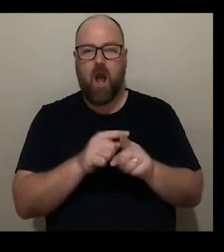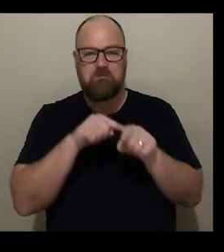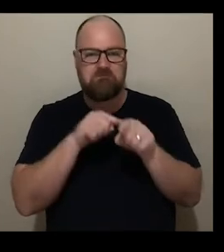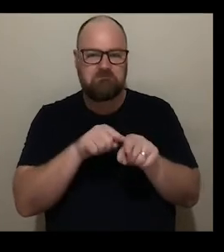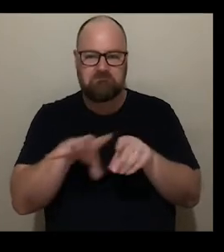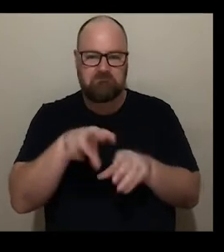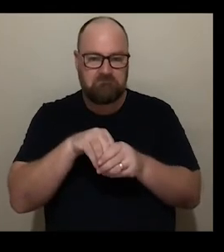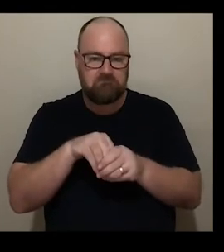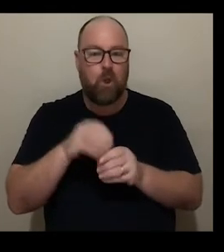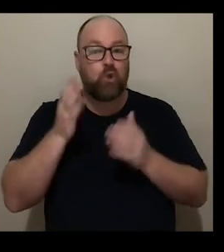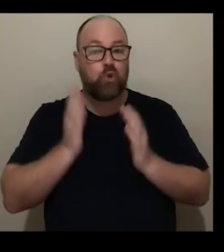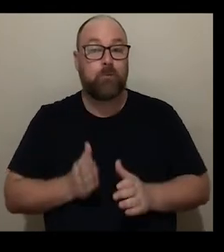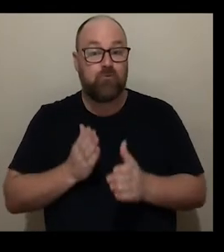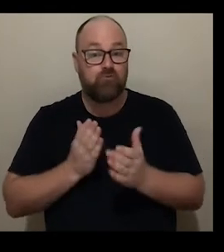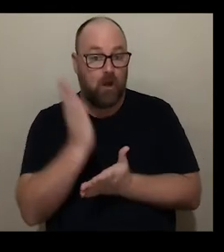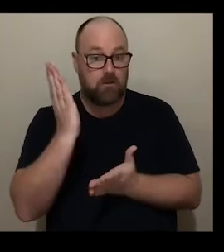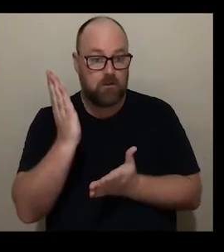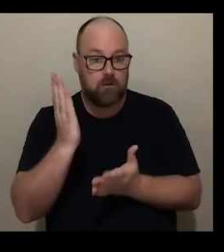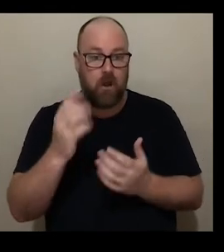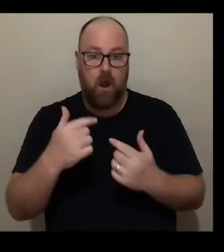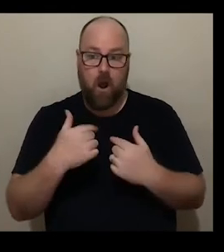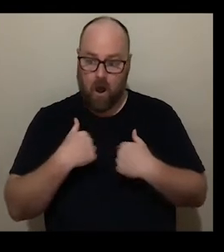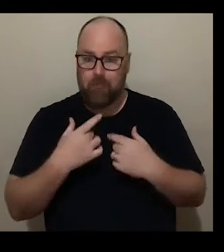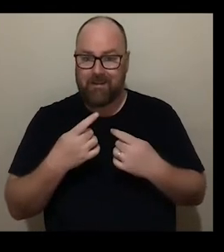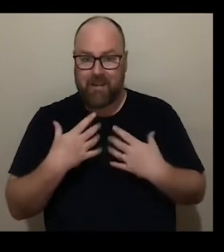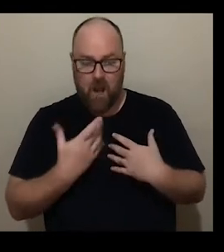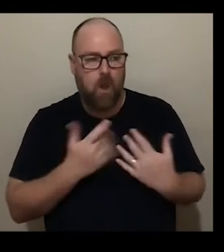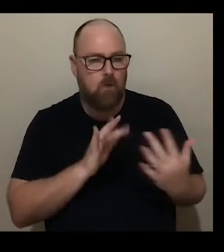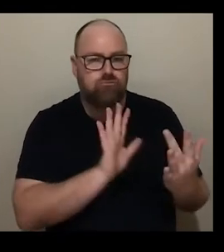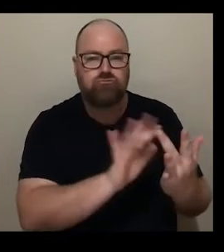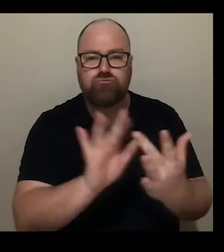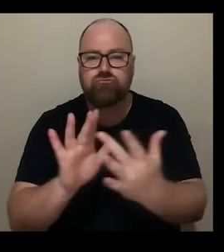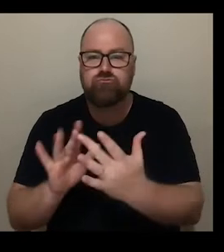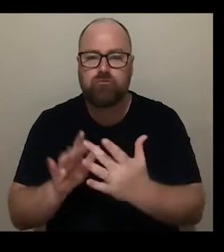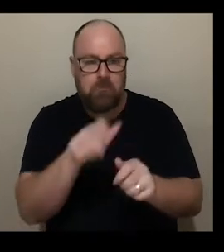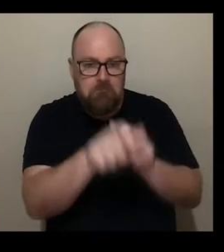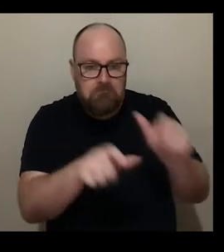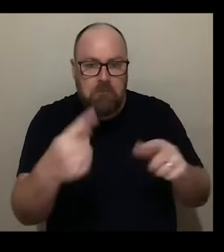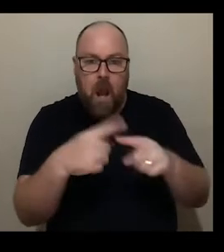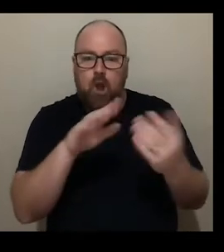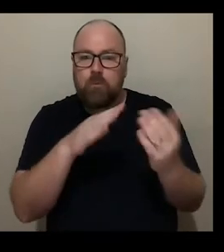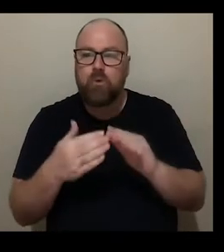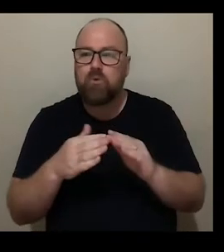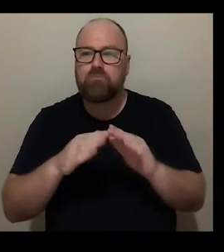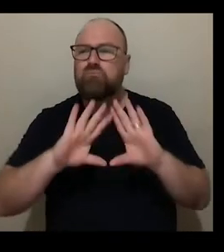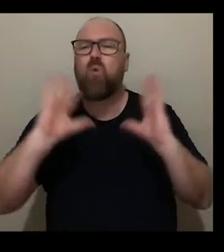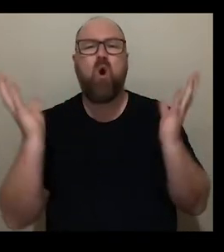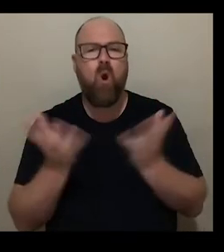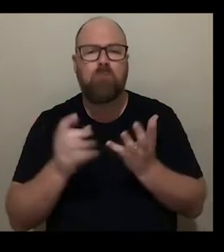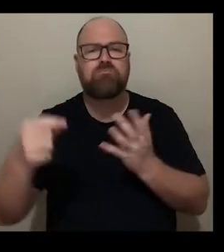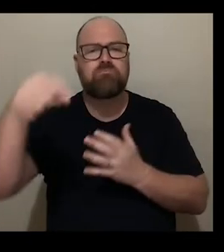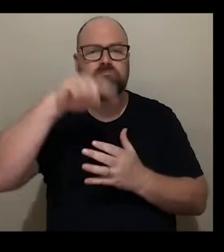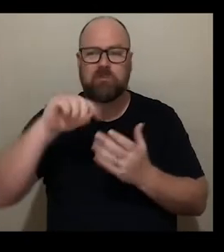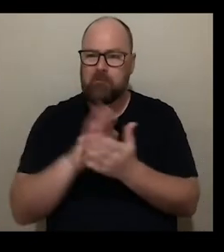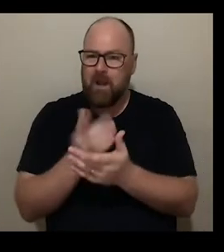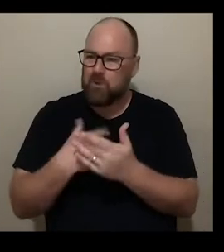engaged artist and I reach out to both individuals and communities around the world to try and make sure that important